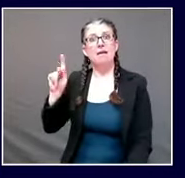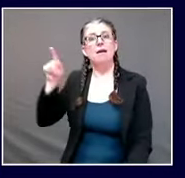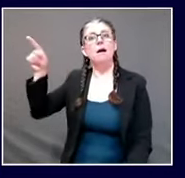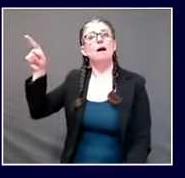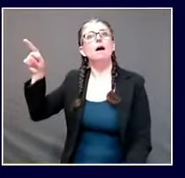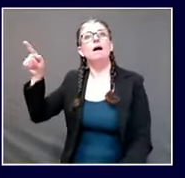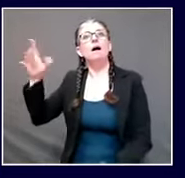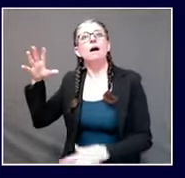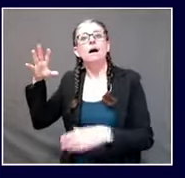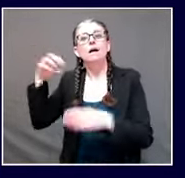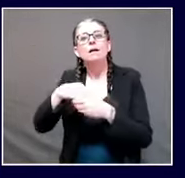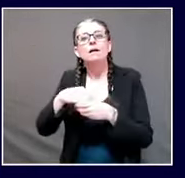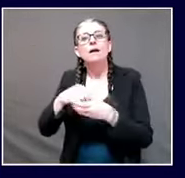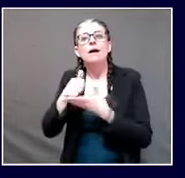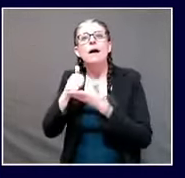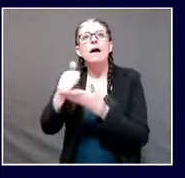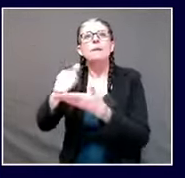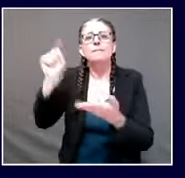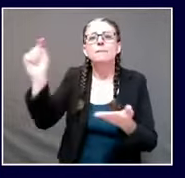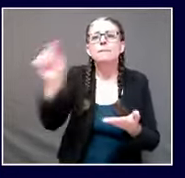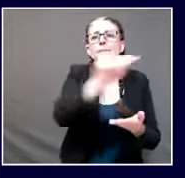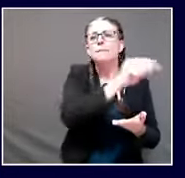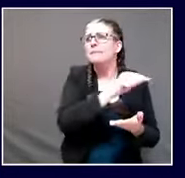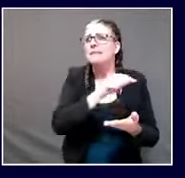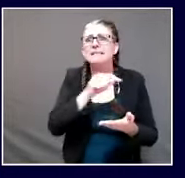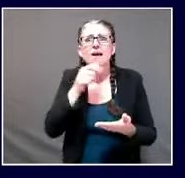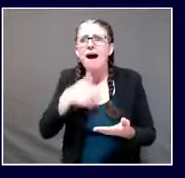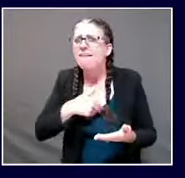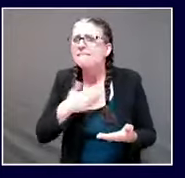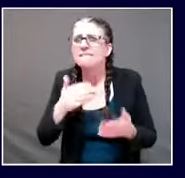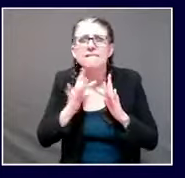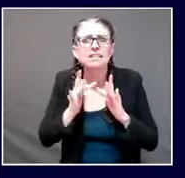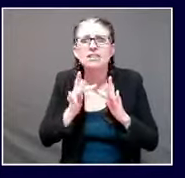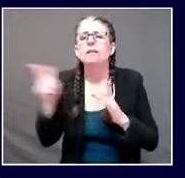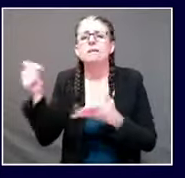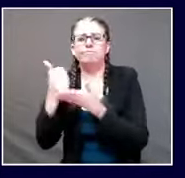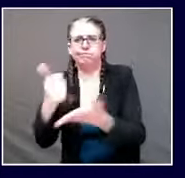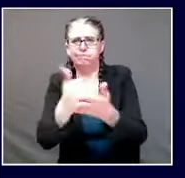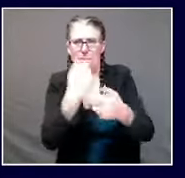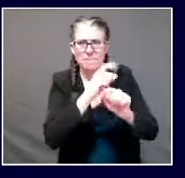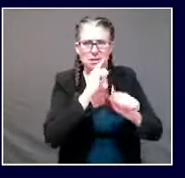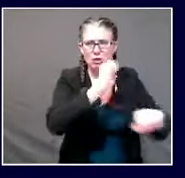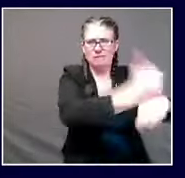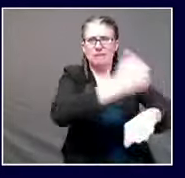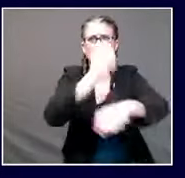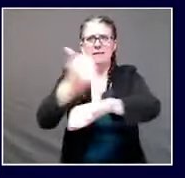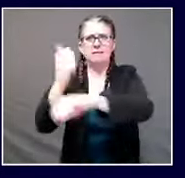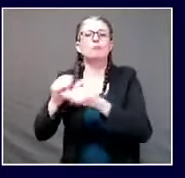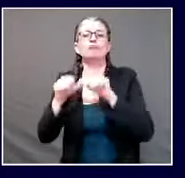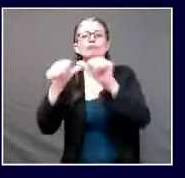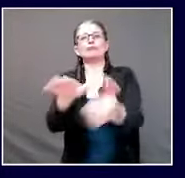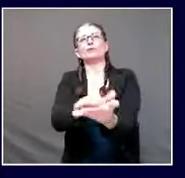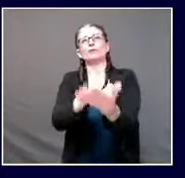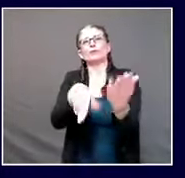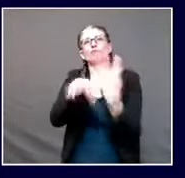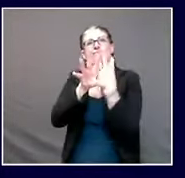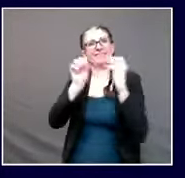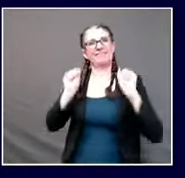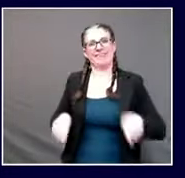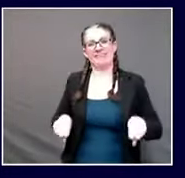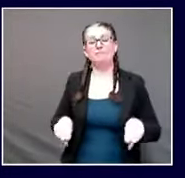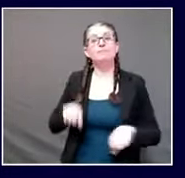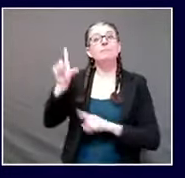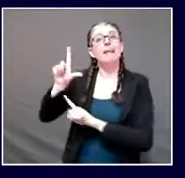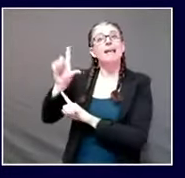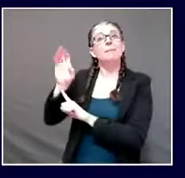for providing space, call center personnel, PPE. To IDEX for creating a new